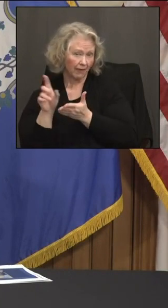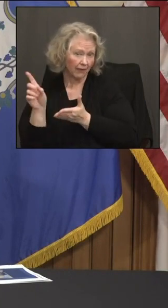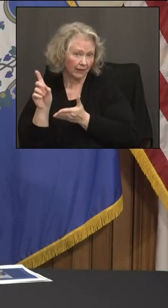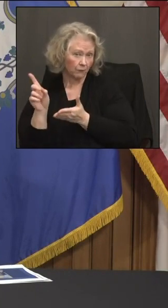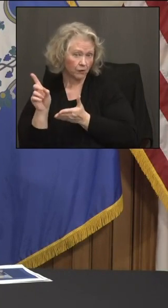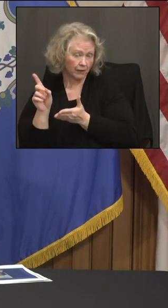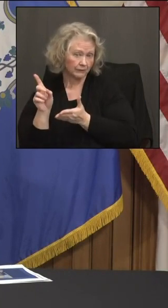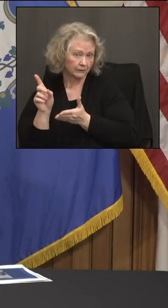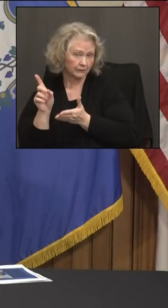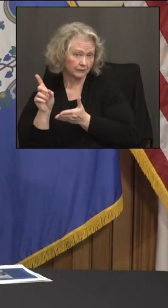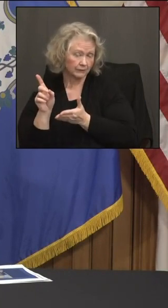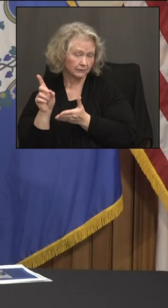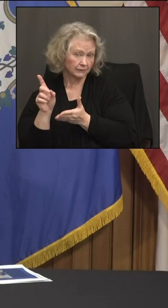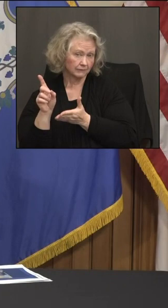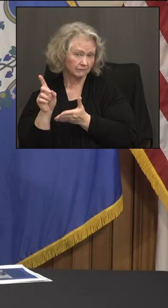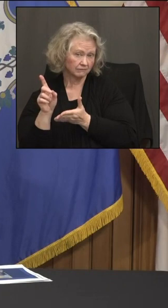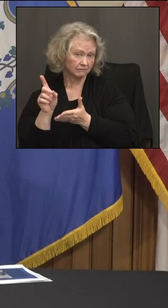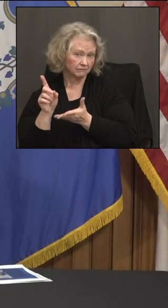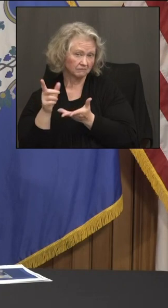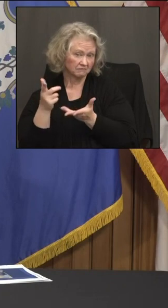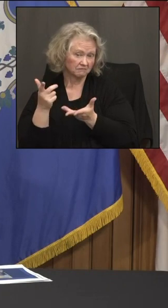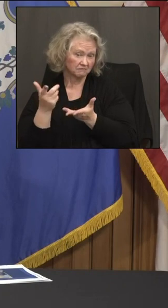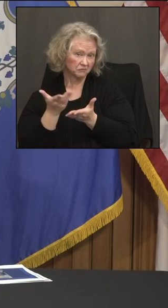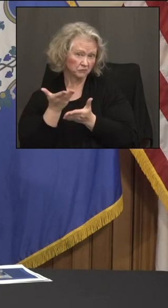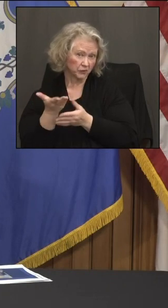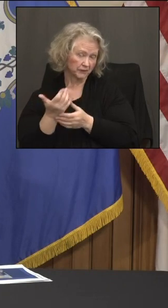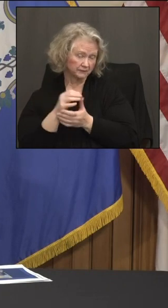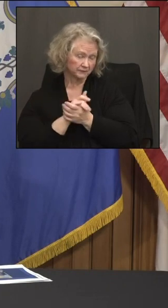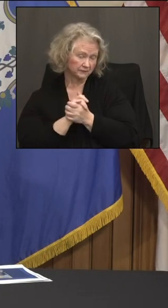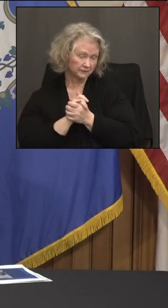passed or submitted today.